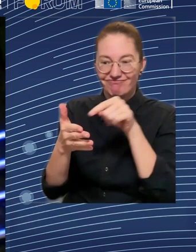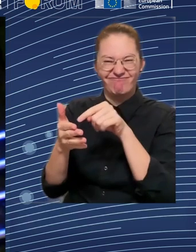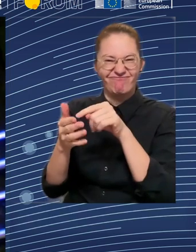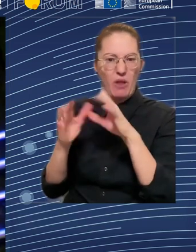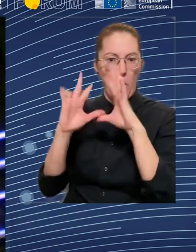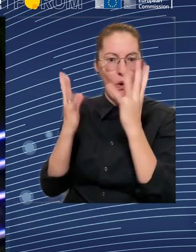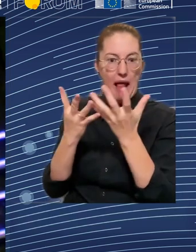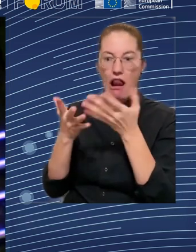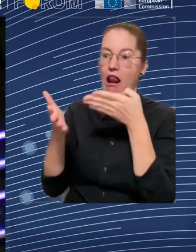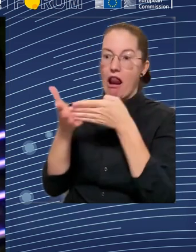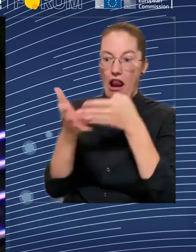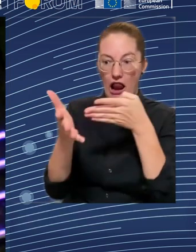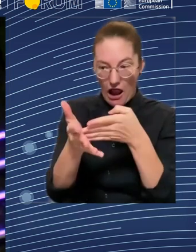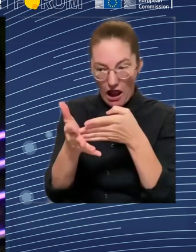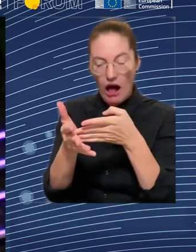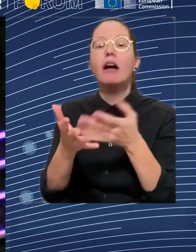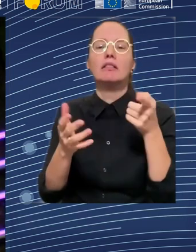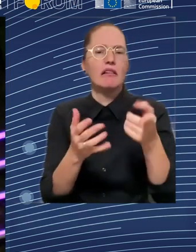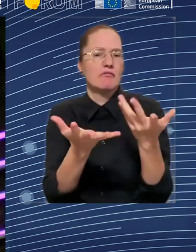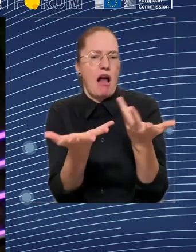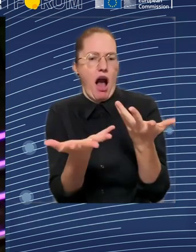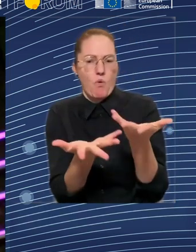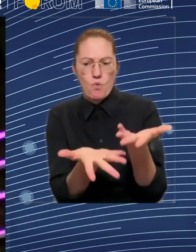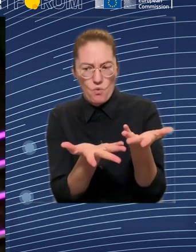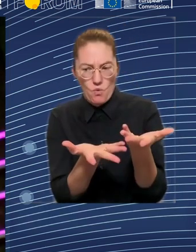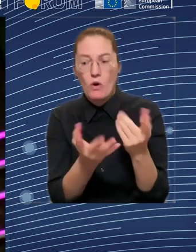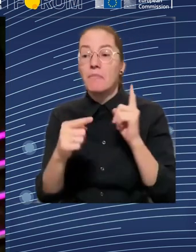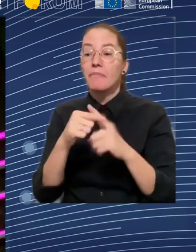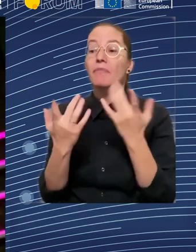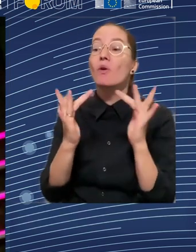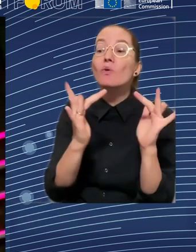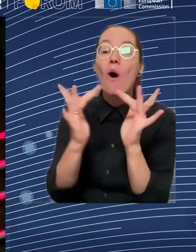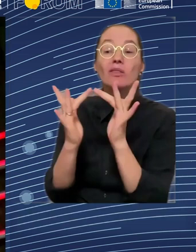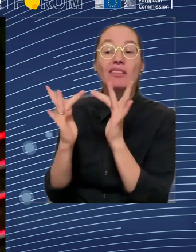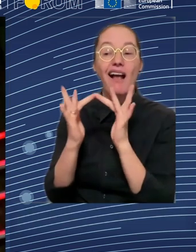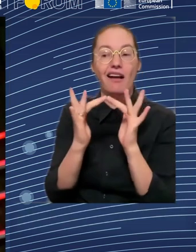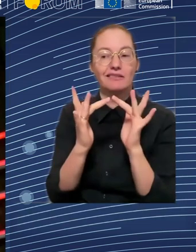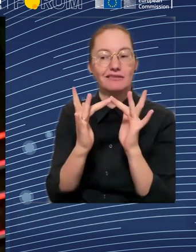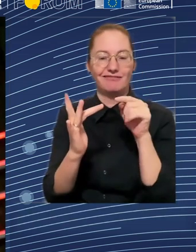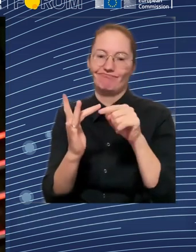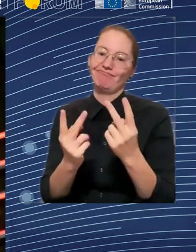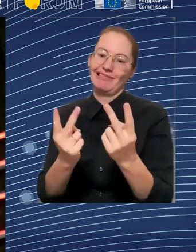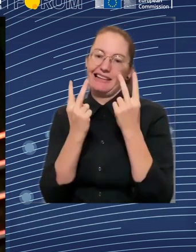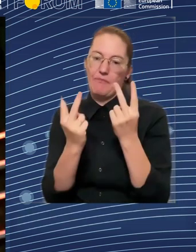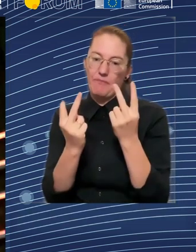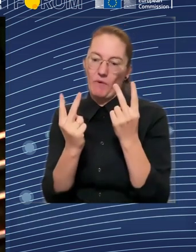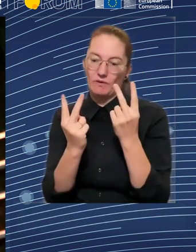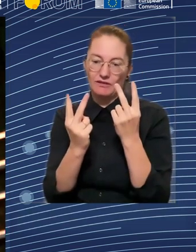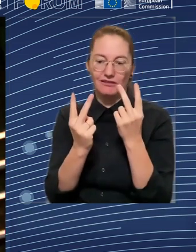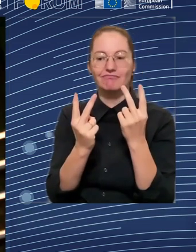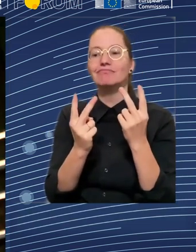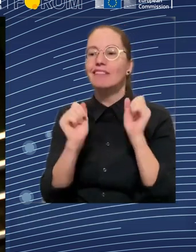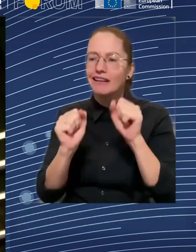looking to the national social protection system to have a stabilization, to have solutions to come up with policy